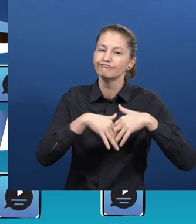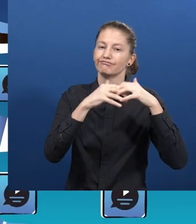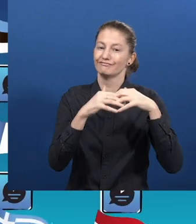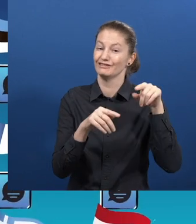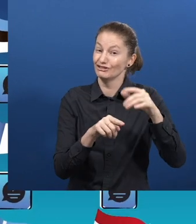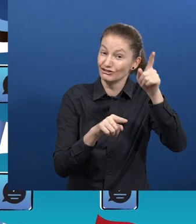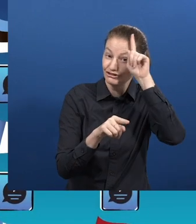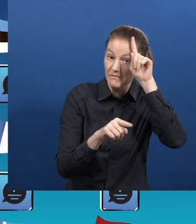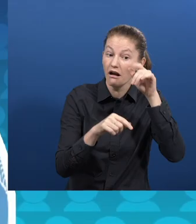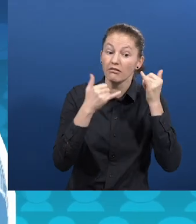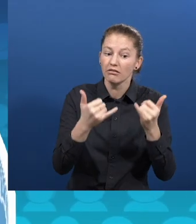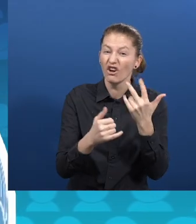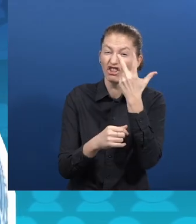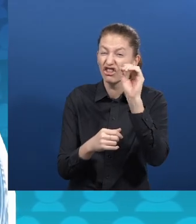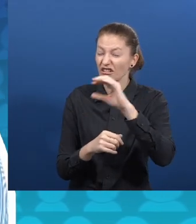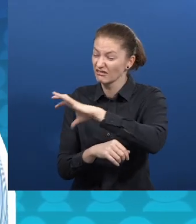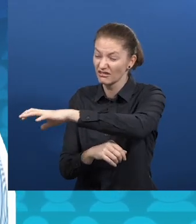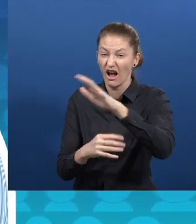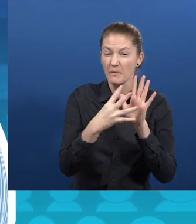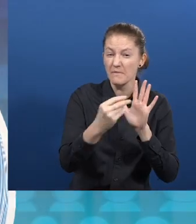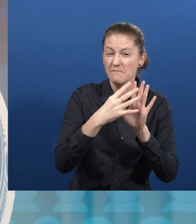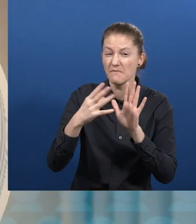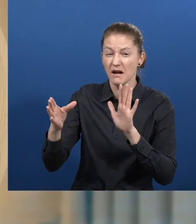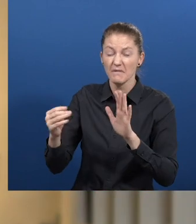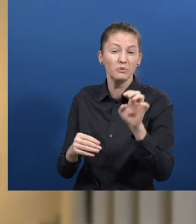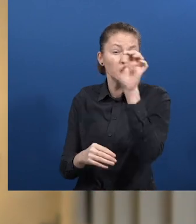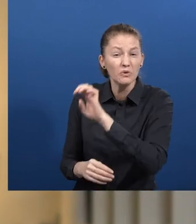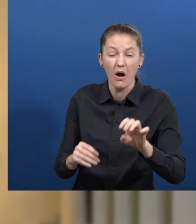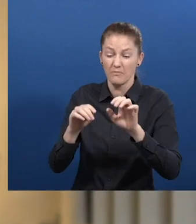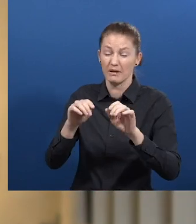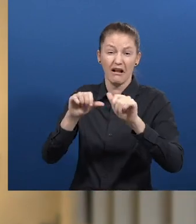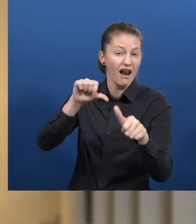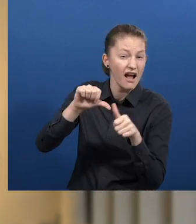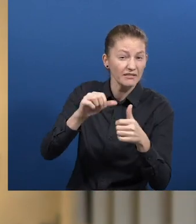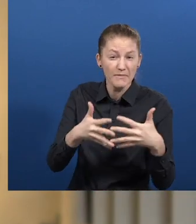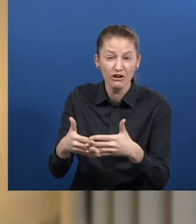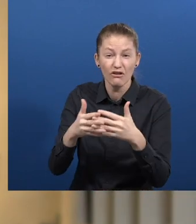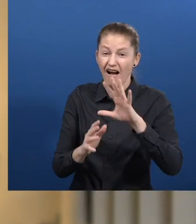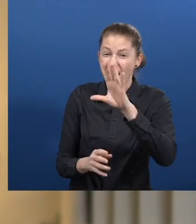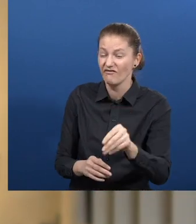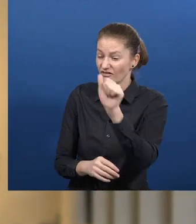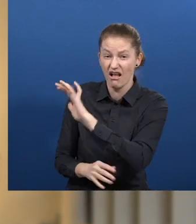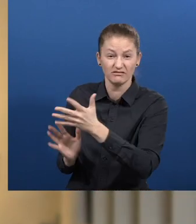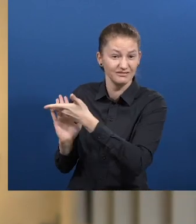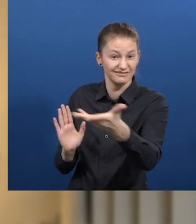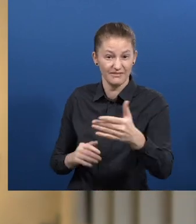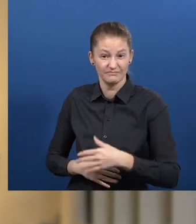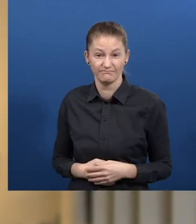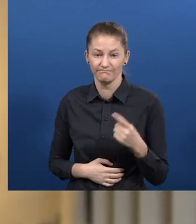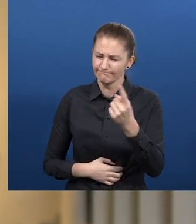Europe, Asia and Africa, Martin Essel. Our goal is actually to support